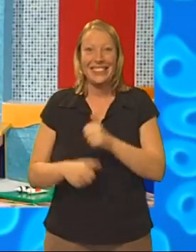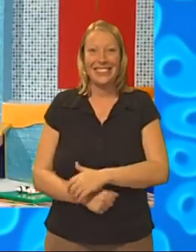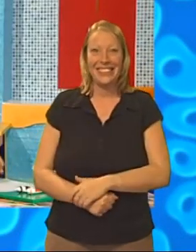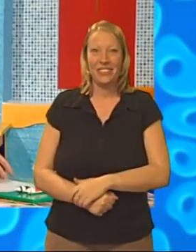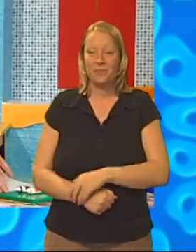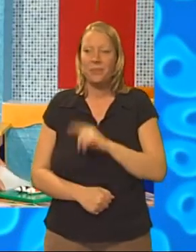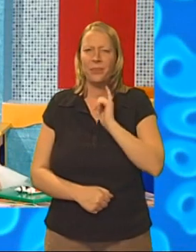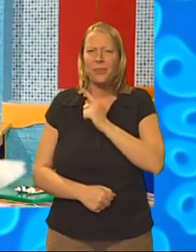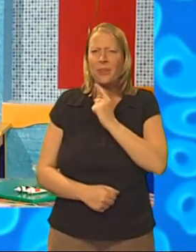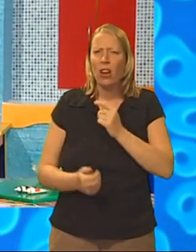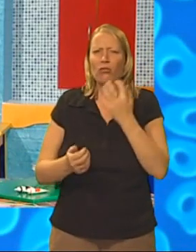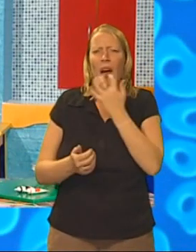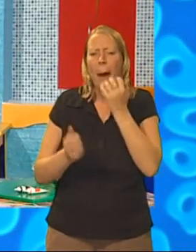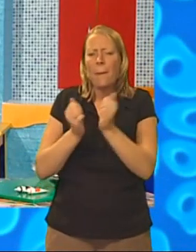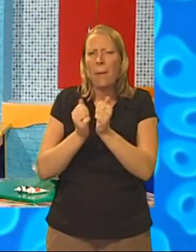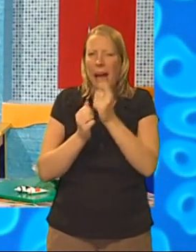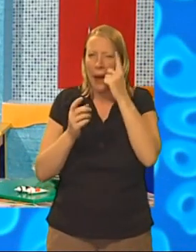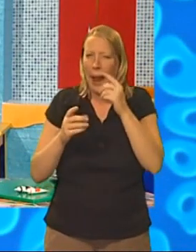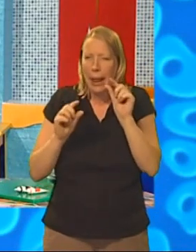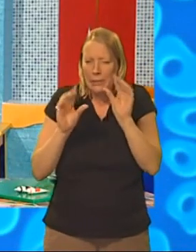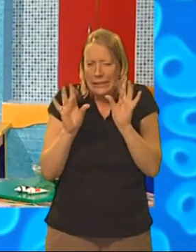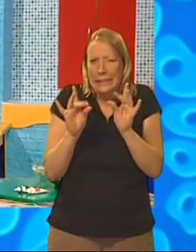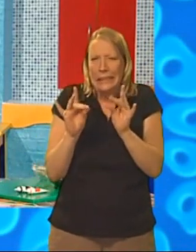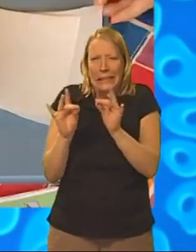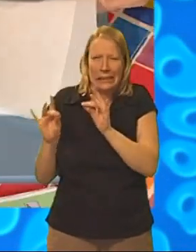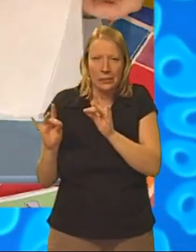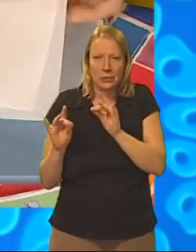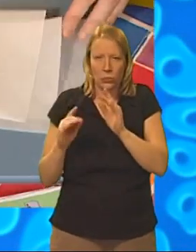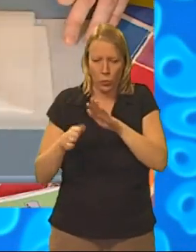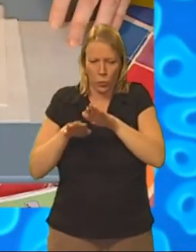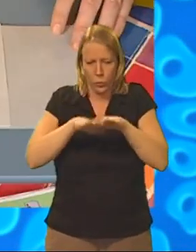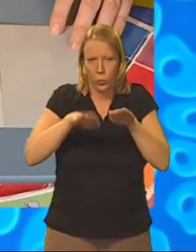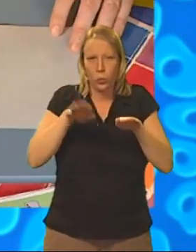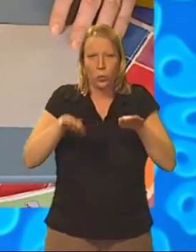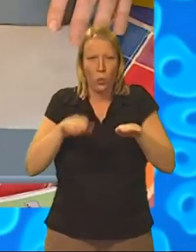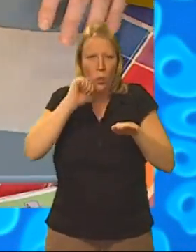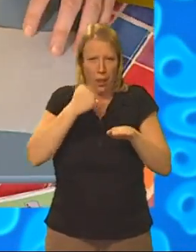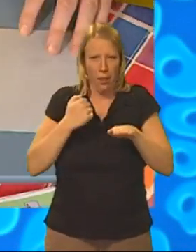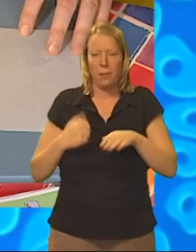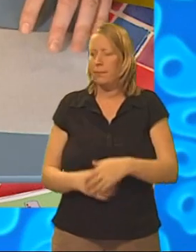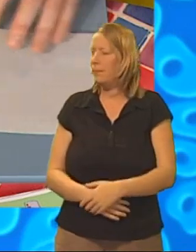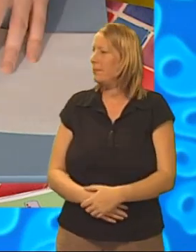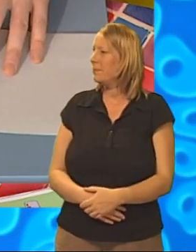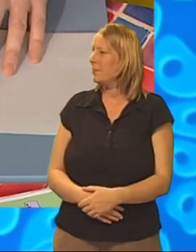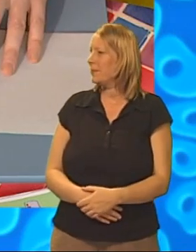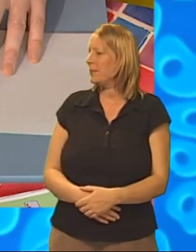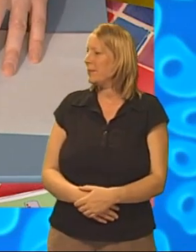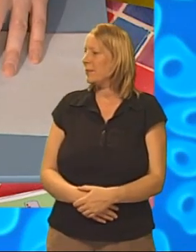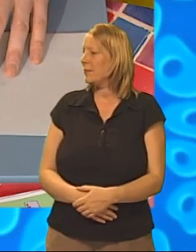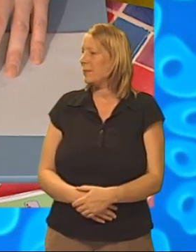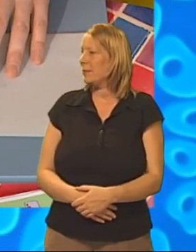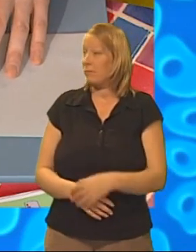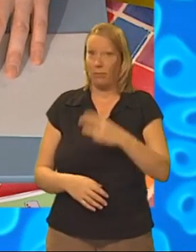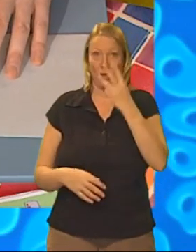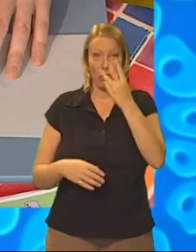Now this rice paper can get a little bit sticky, so I'm going to lay it out on this board. Good! There we are! Three